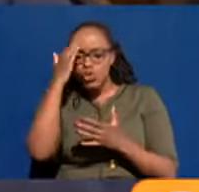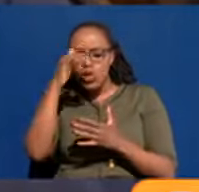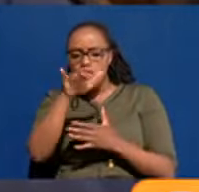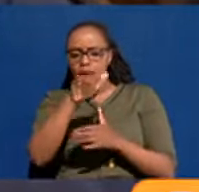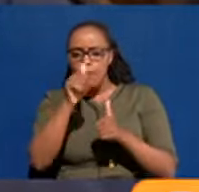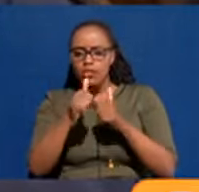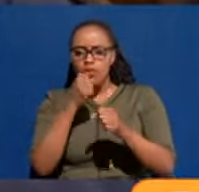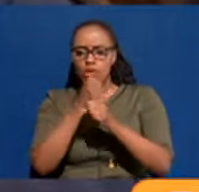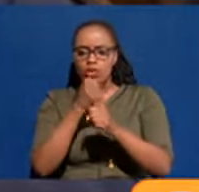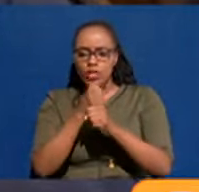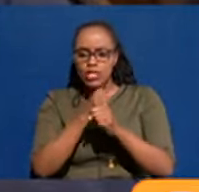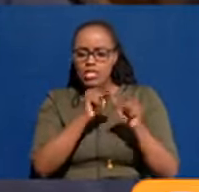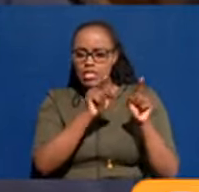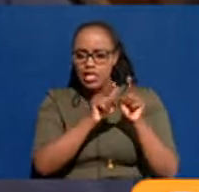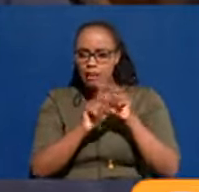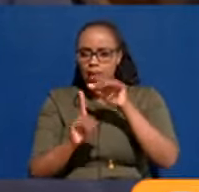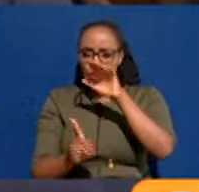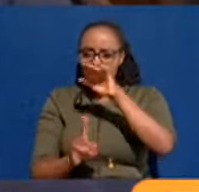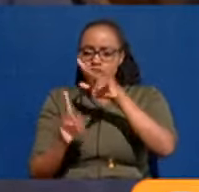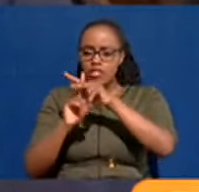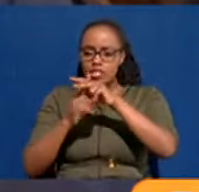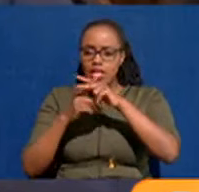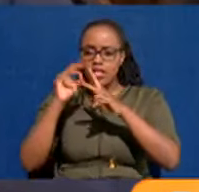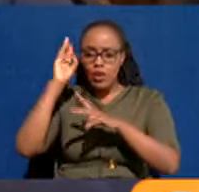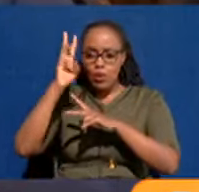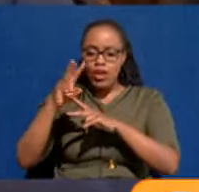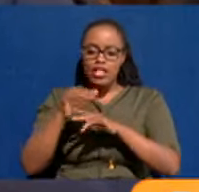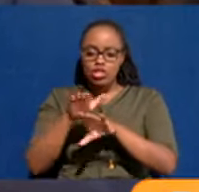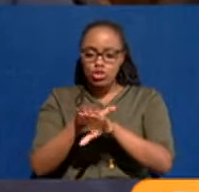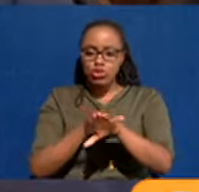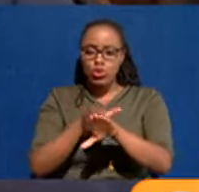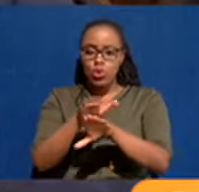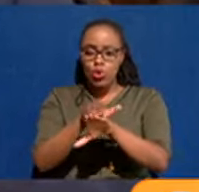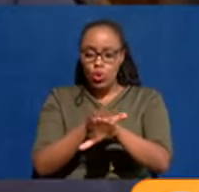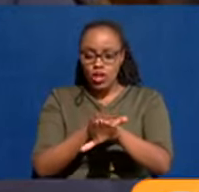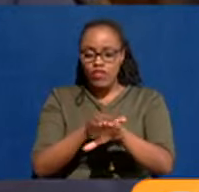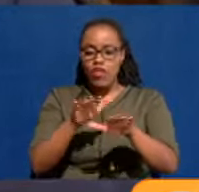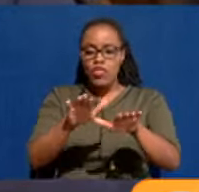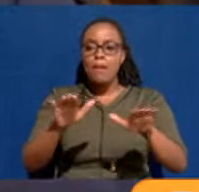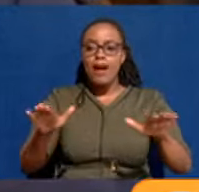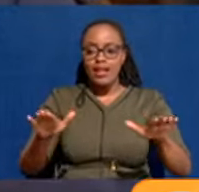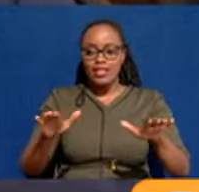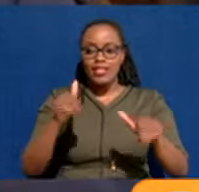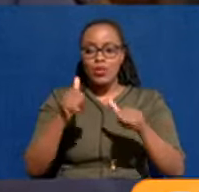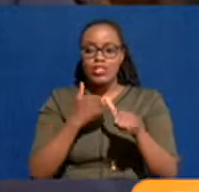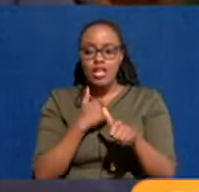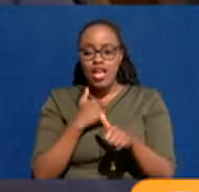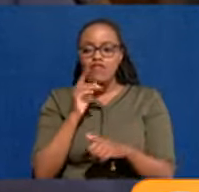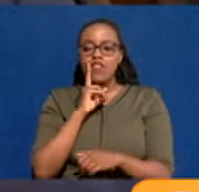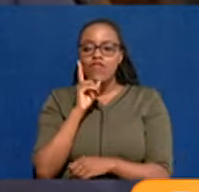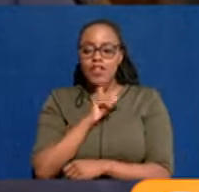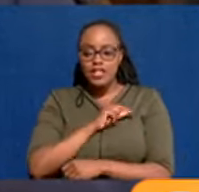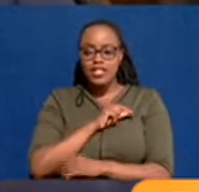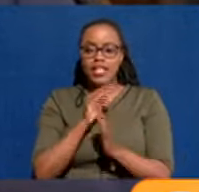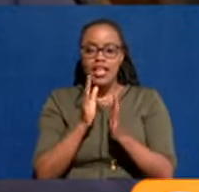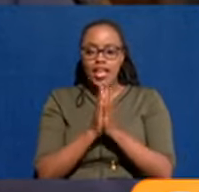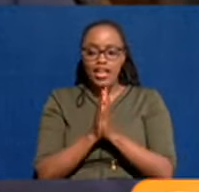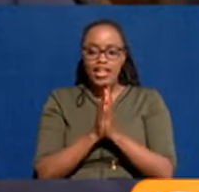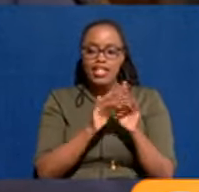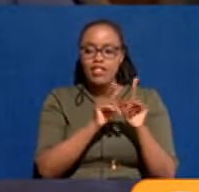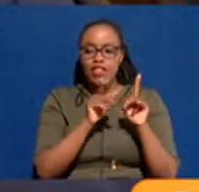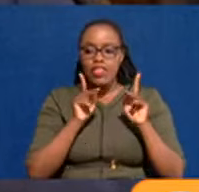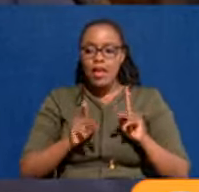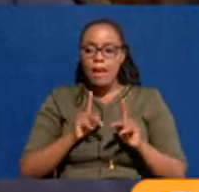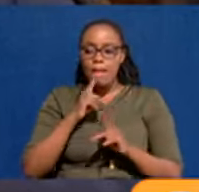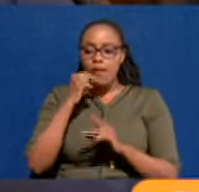Of course, we are doing many streets, but we are going to start gradually. On the markets, we'll probably complete them. We'll complete the first ones in the